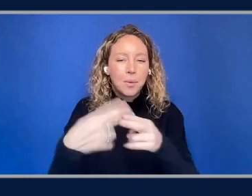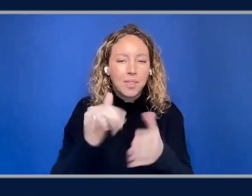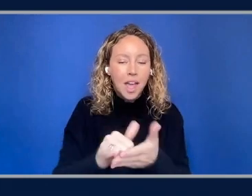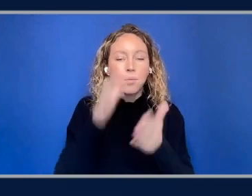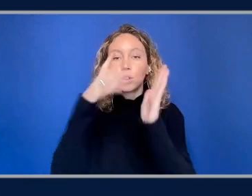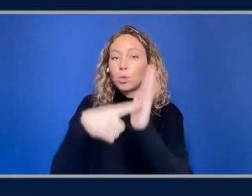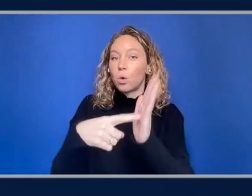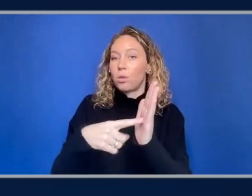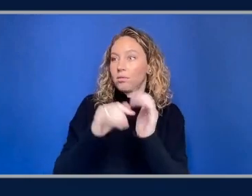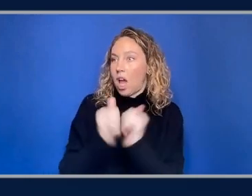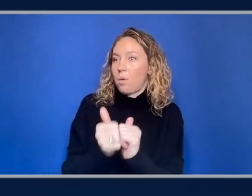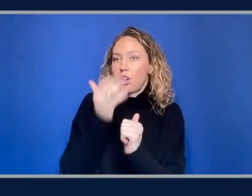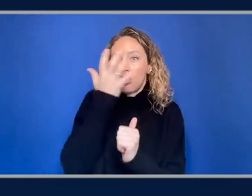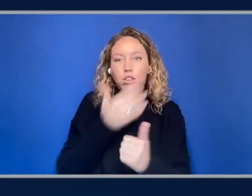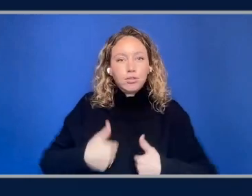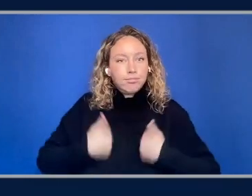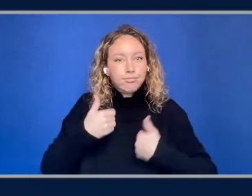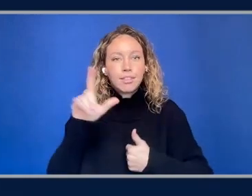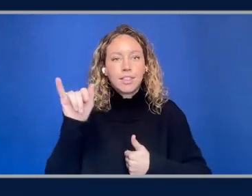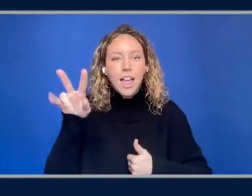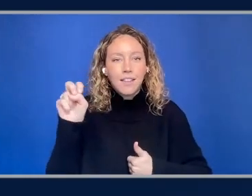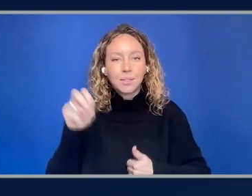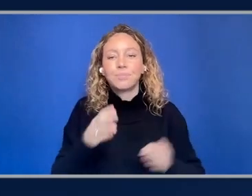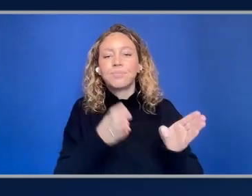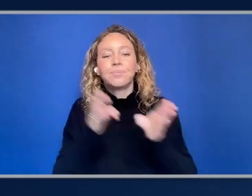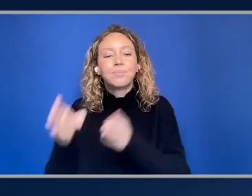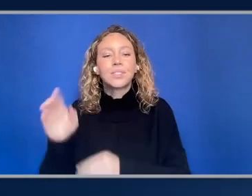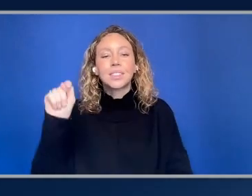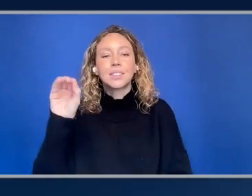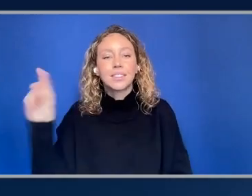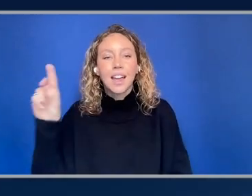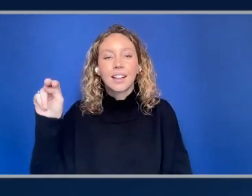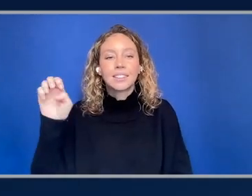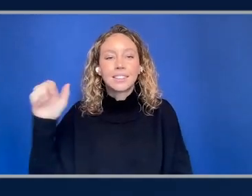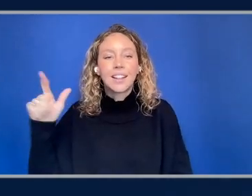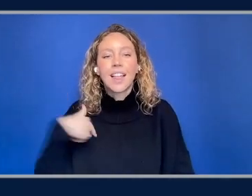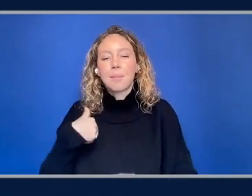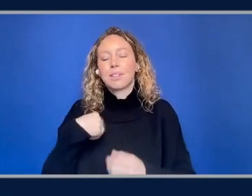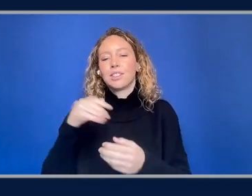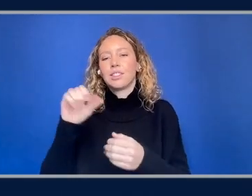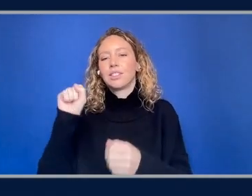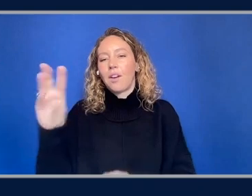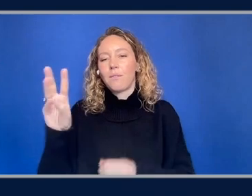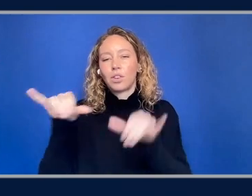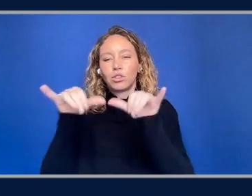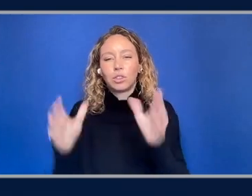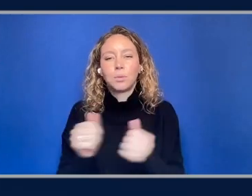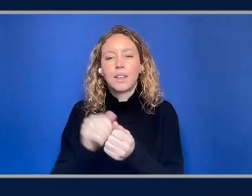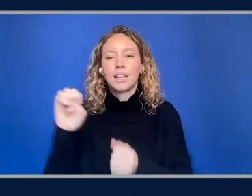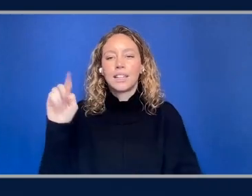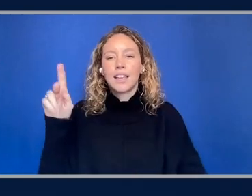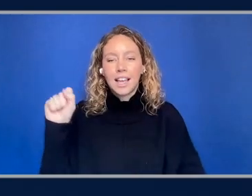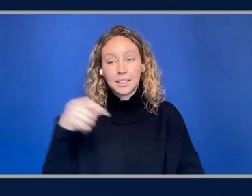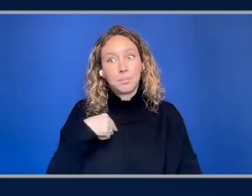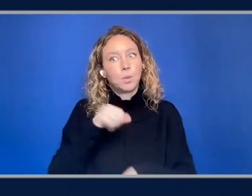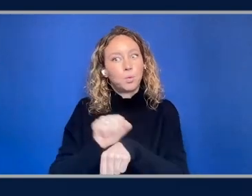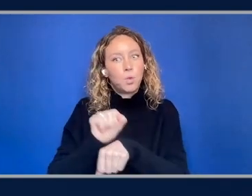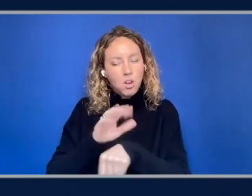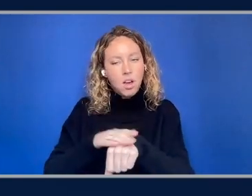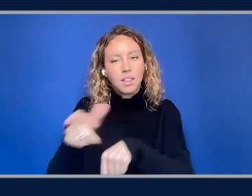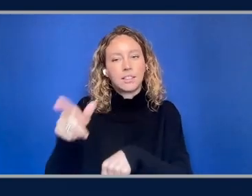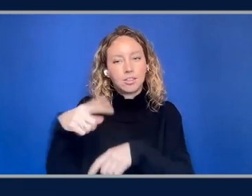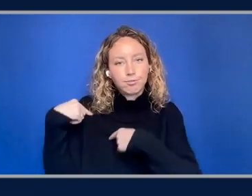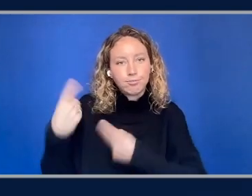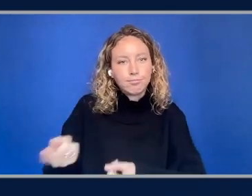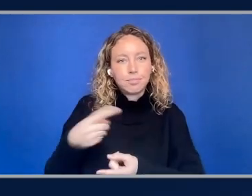practice. Yeah, my name is Todd Neal. I'm a software engineer in the EKS and yeah, I've been spending a lot of time working on EKS Auto and super excited to share it with you